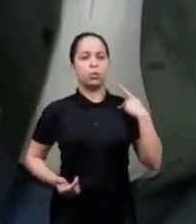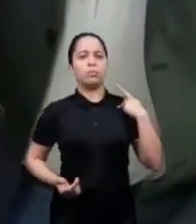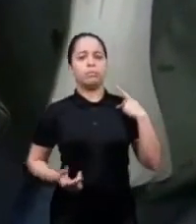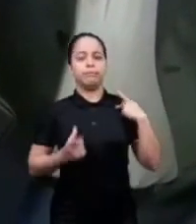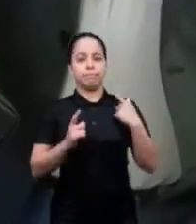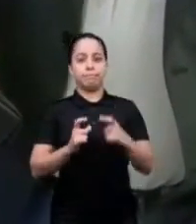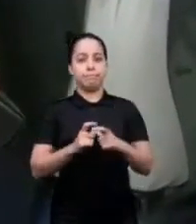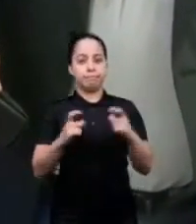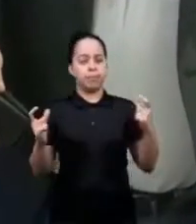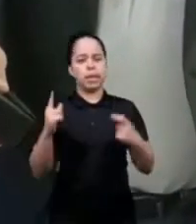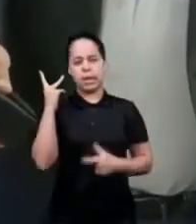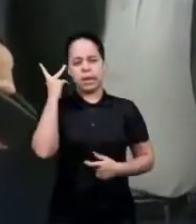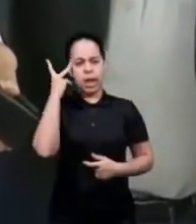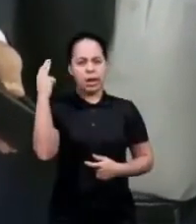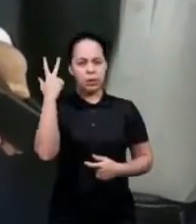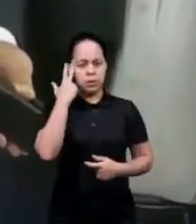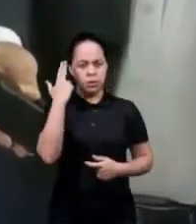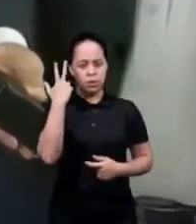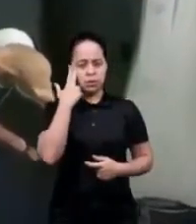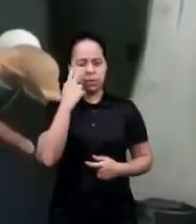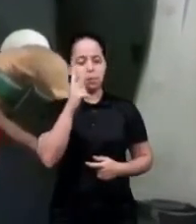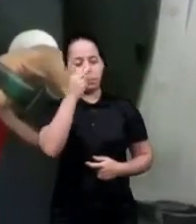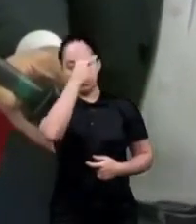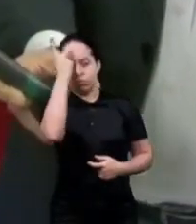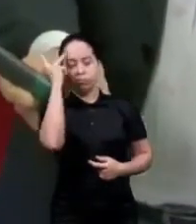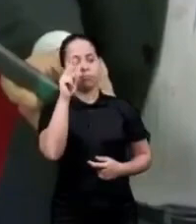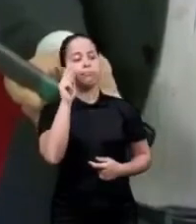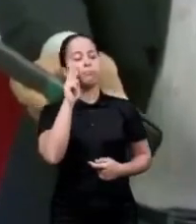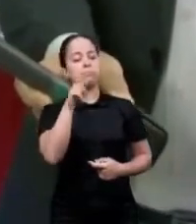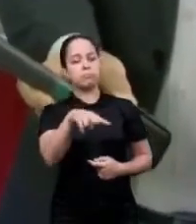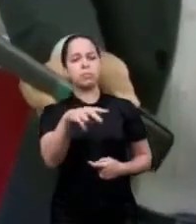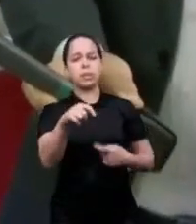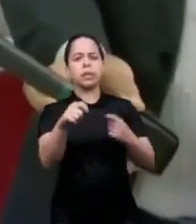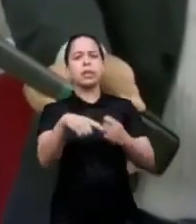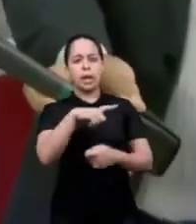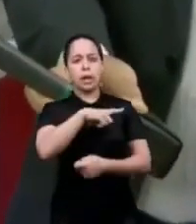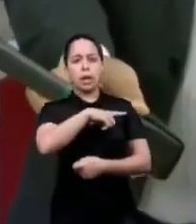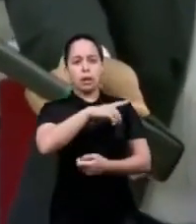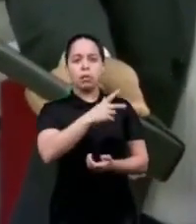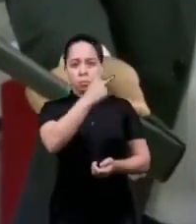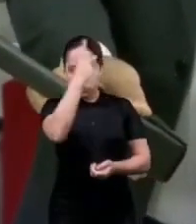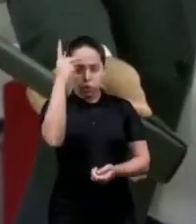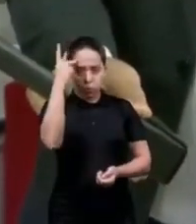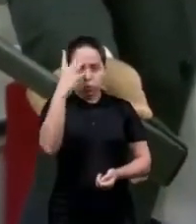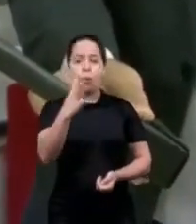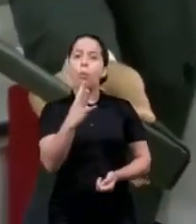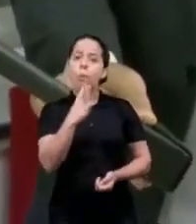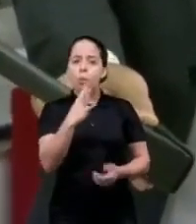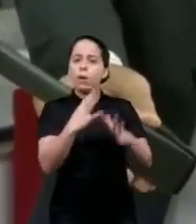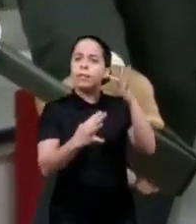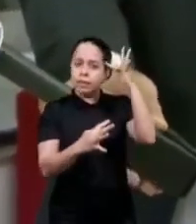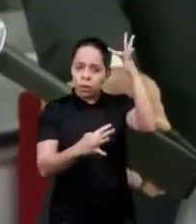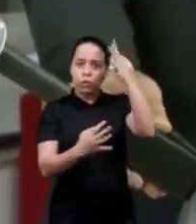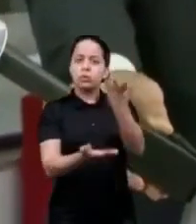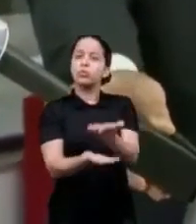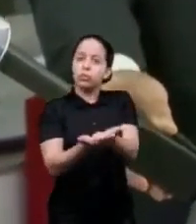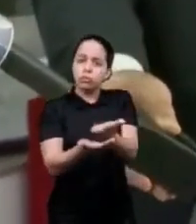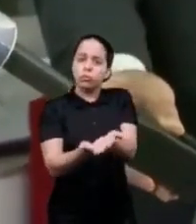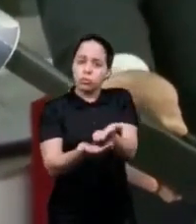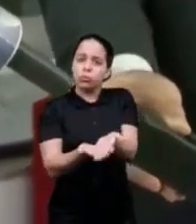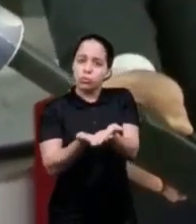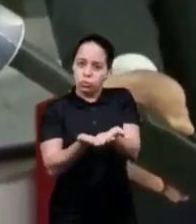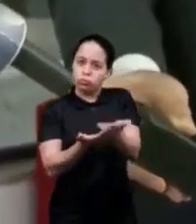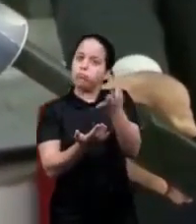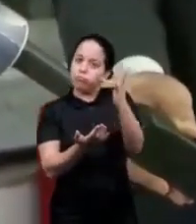majority which is normal they're going to understand about philosophy but we have to understand the question where